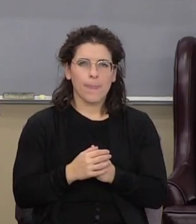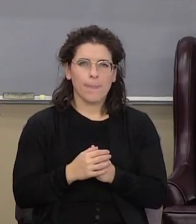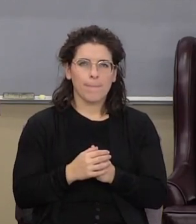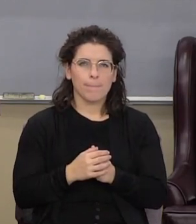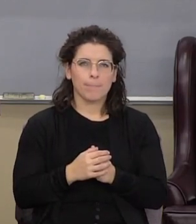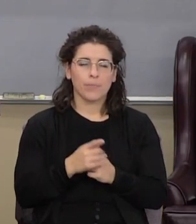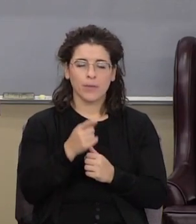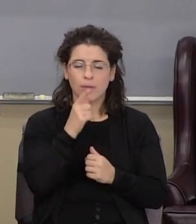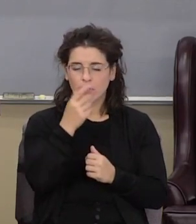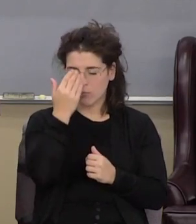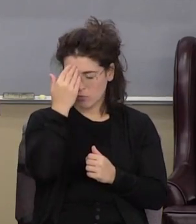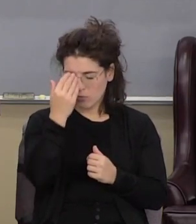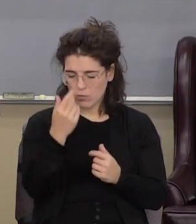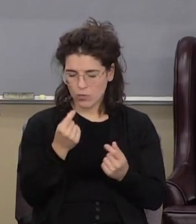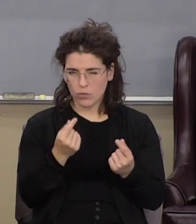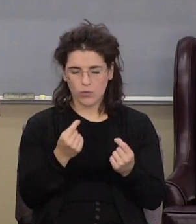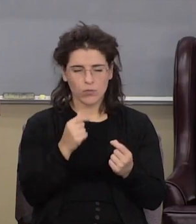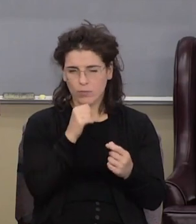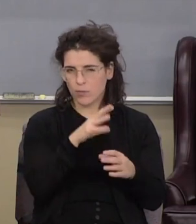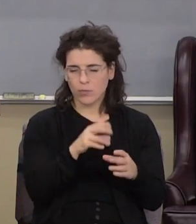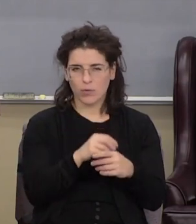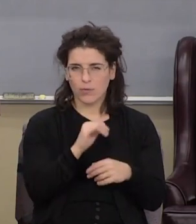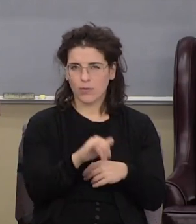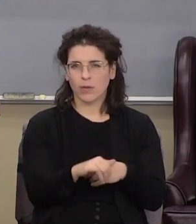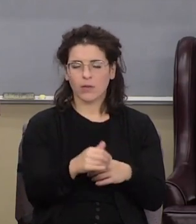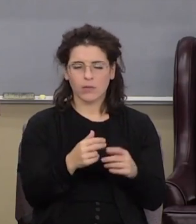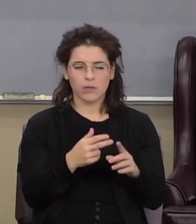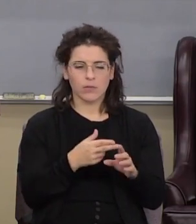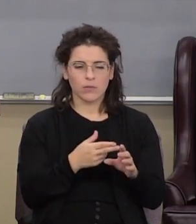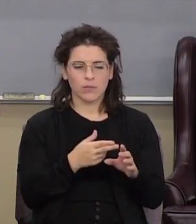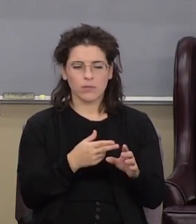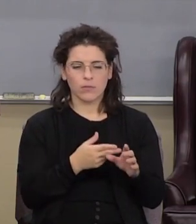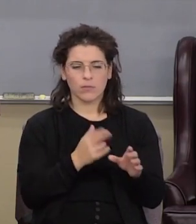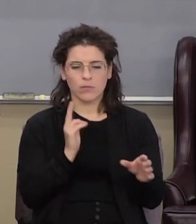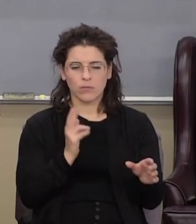and he said you know what you do don't be part of that stay away from it